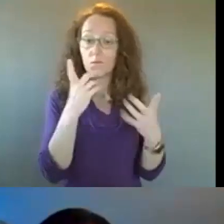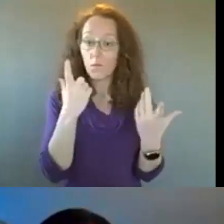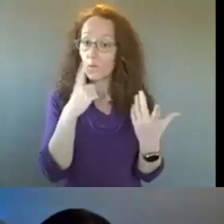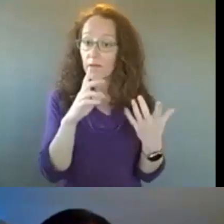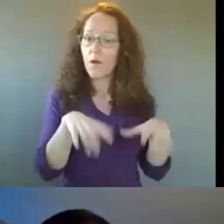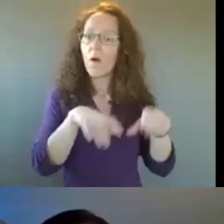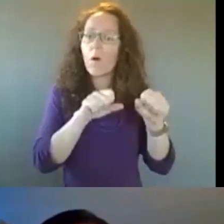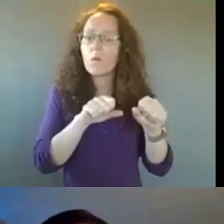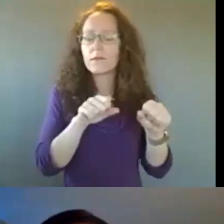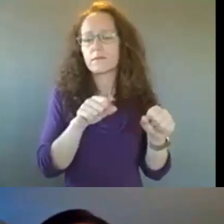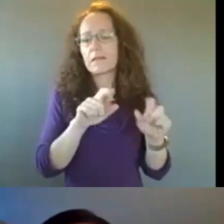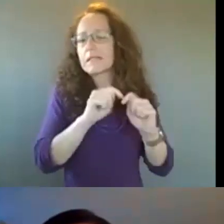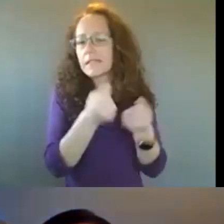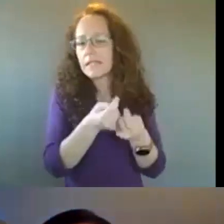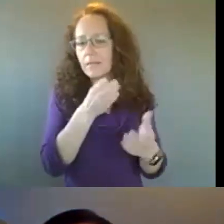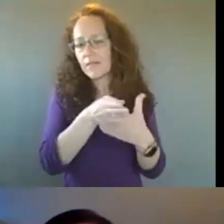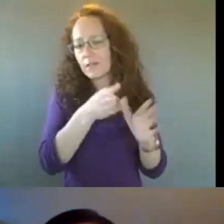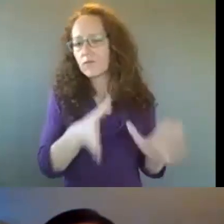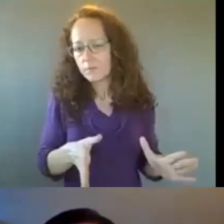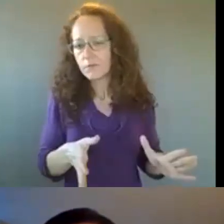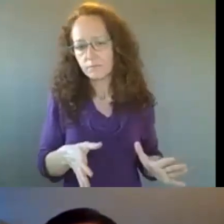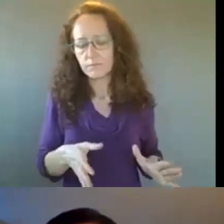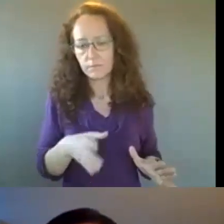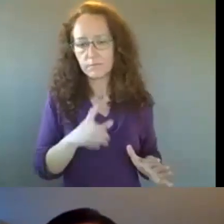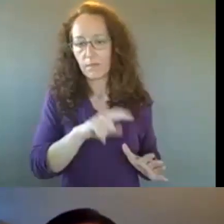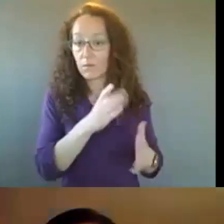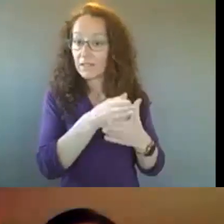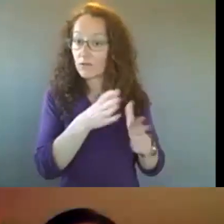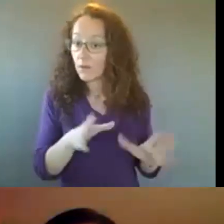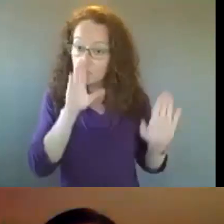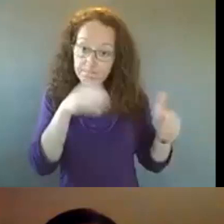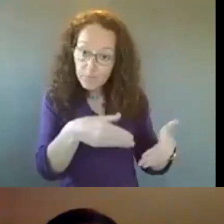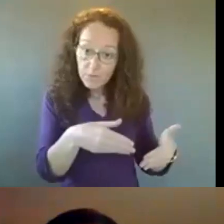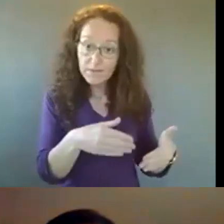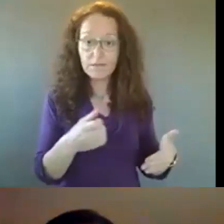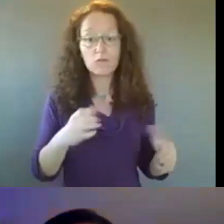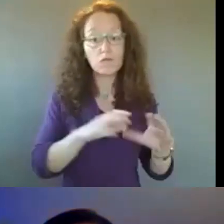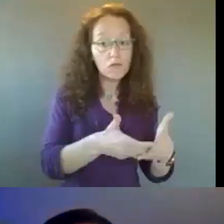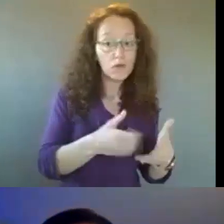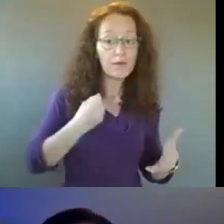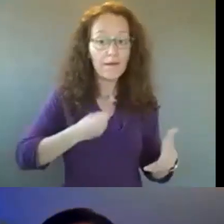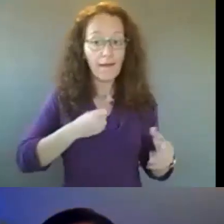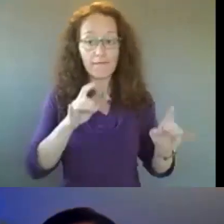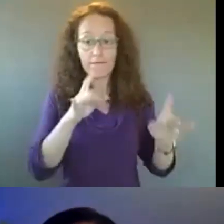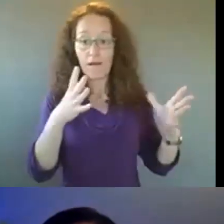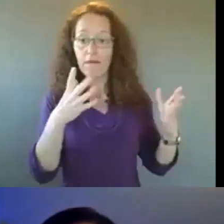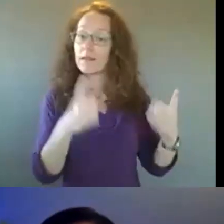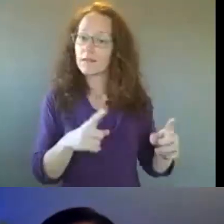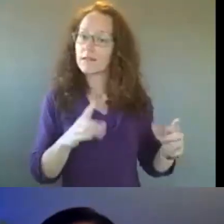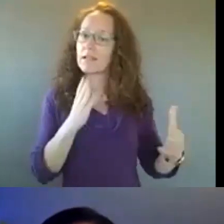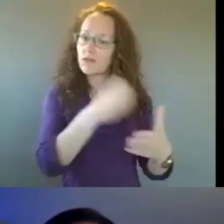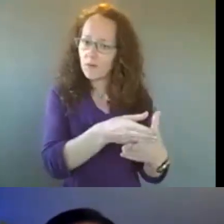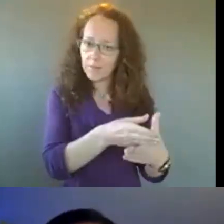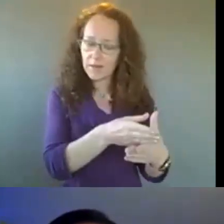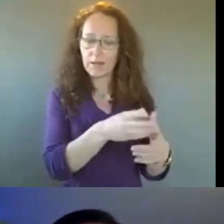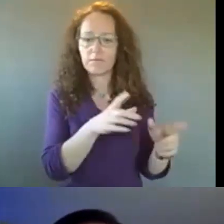team. Interrupters are focused specifically on interrupting group and gang violence and working with demographics at most